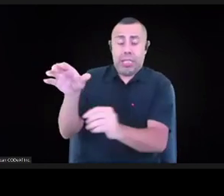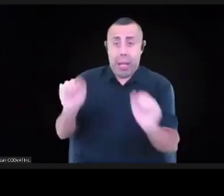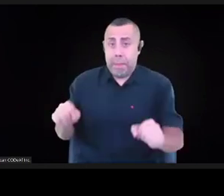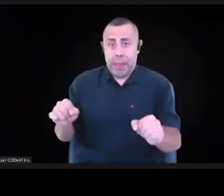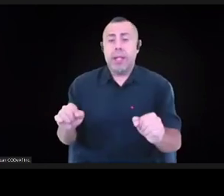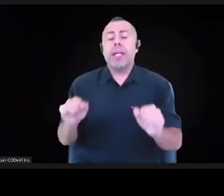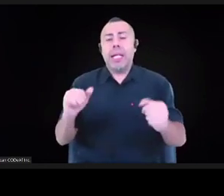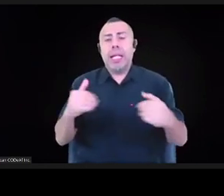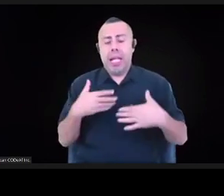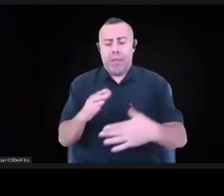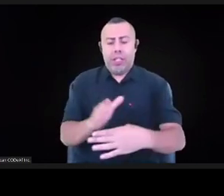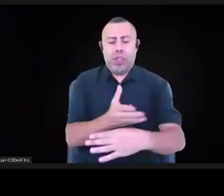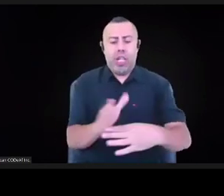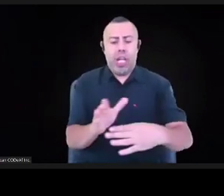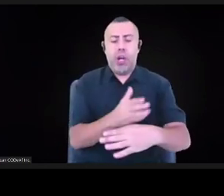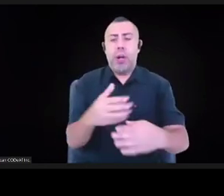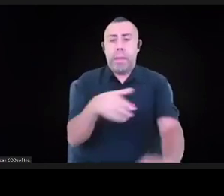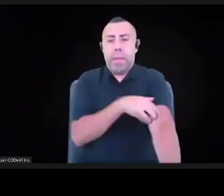answerability.